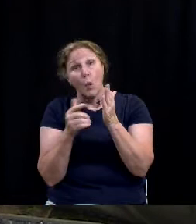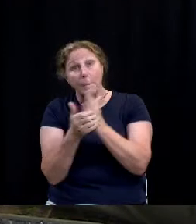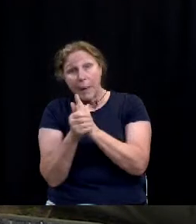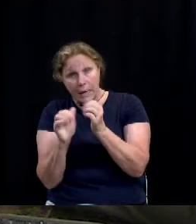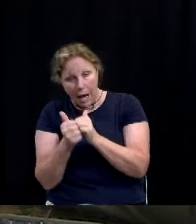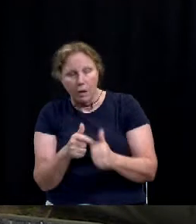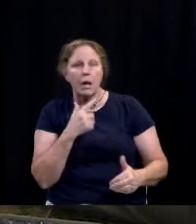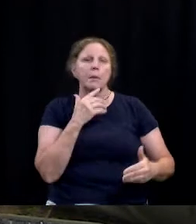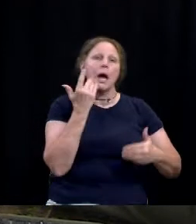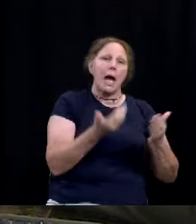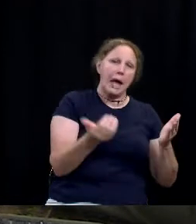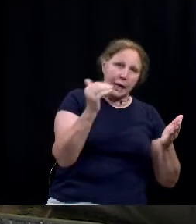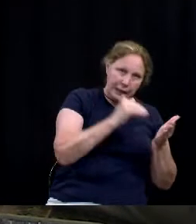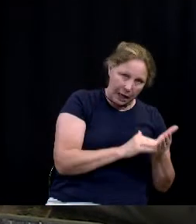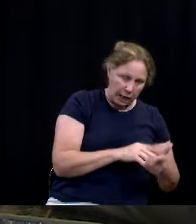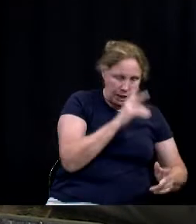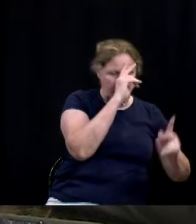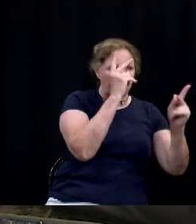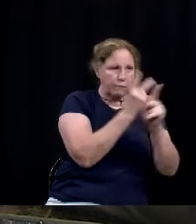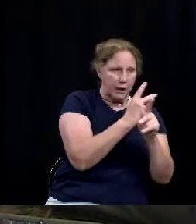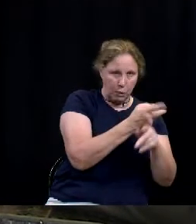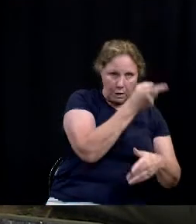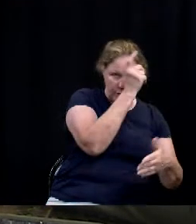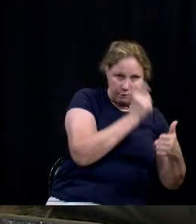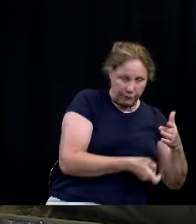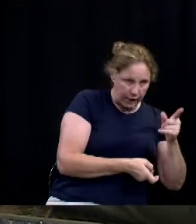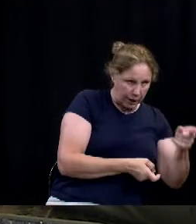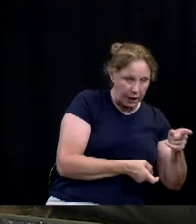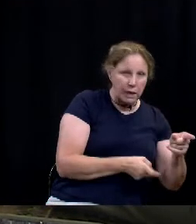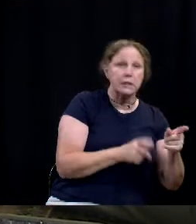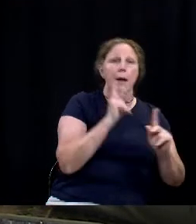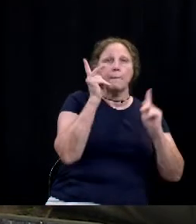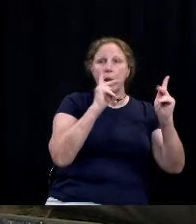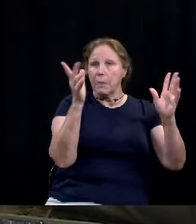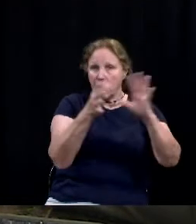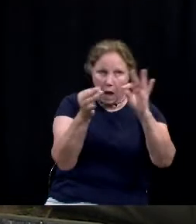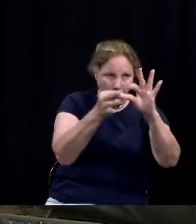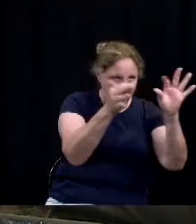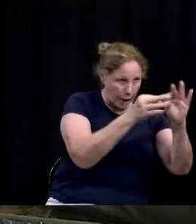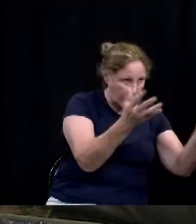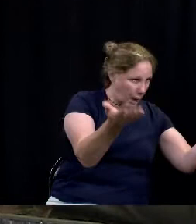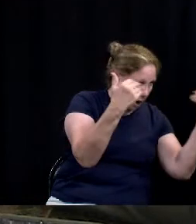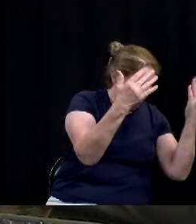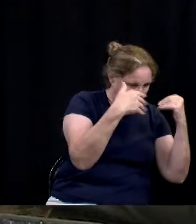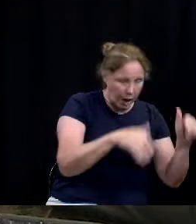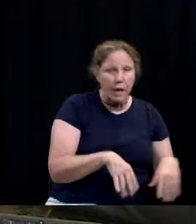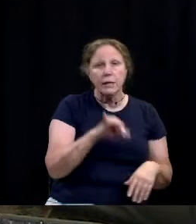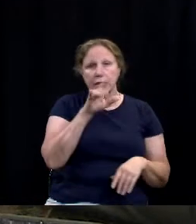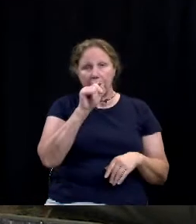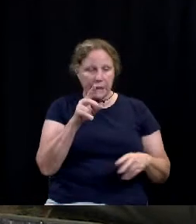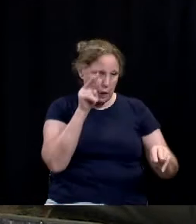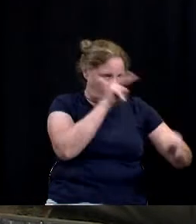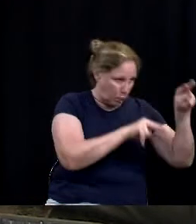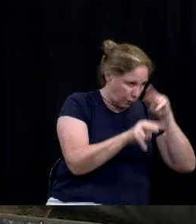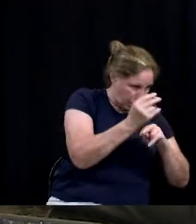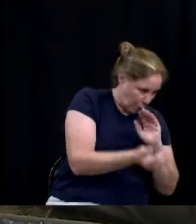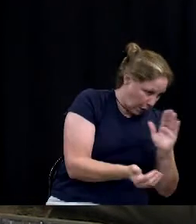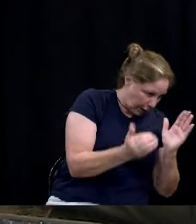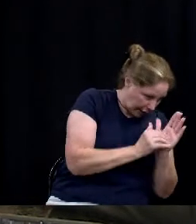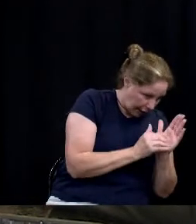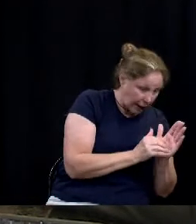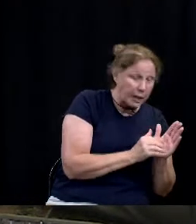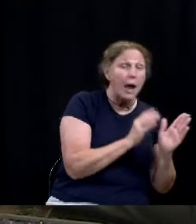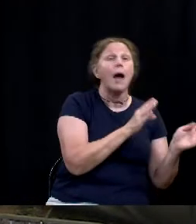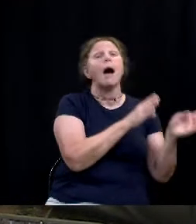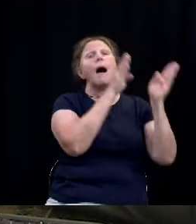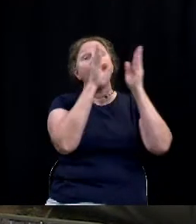of recalculating fees, setting public hearings, having the CAIC look at it again, and then